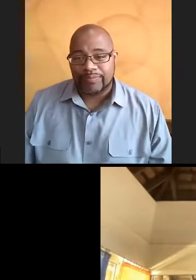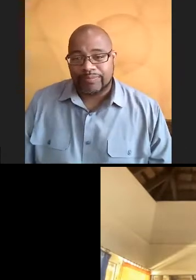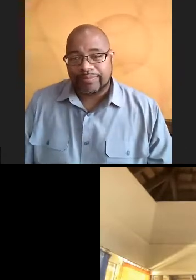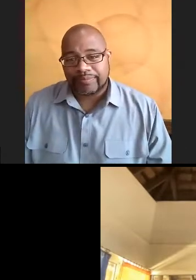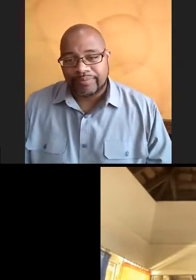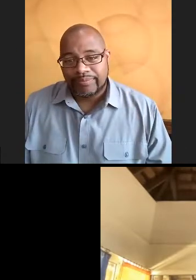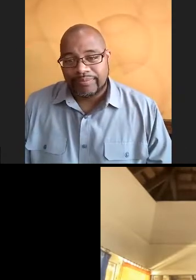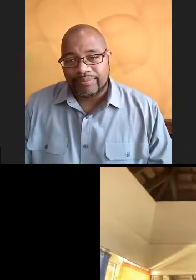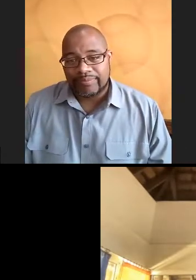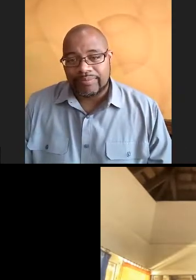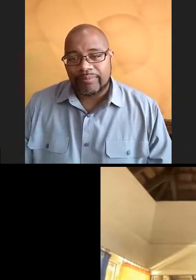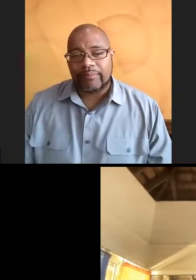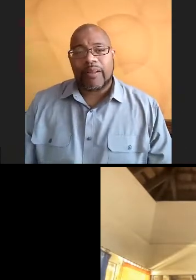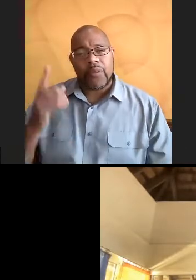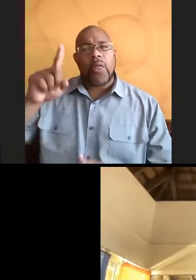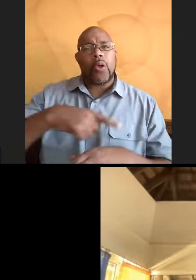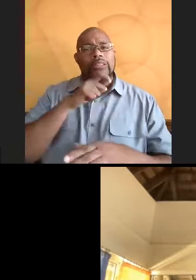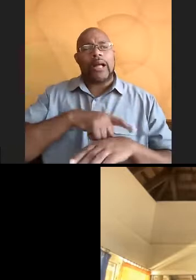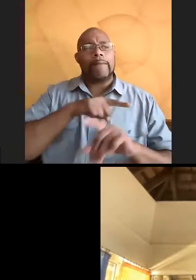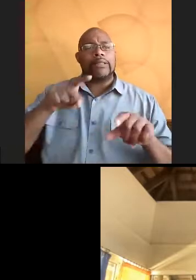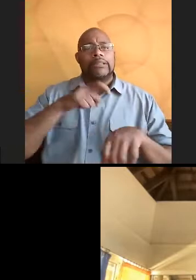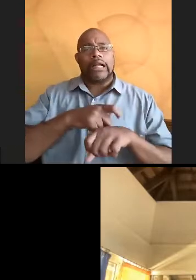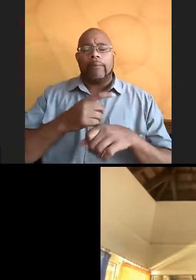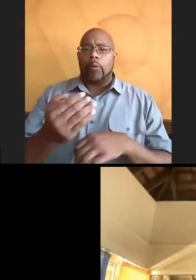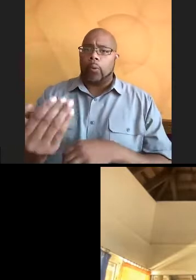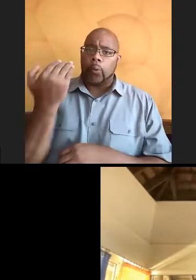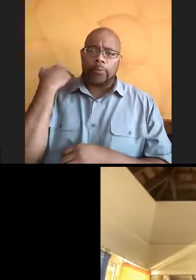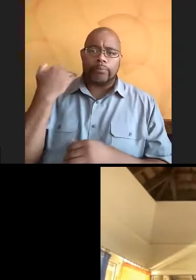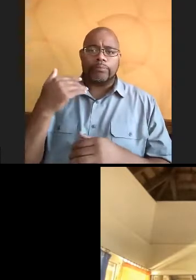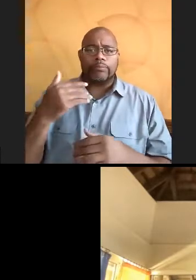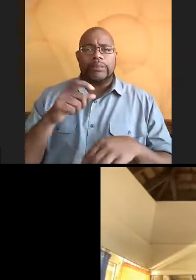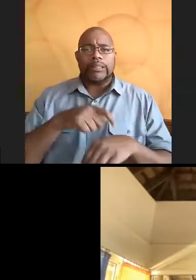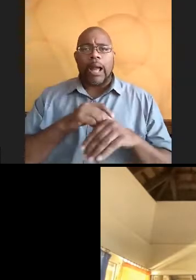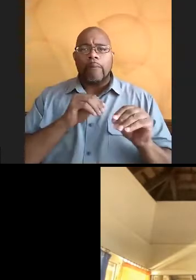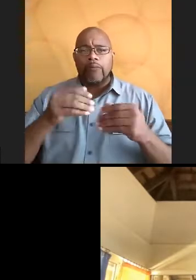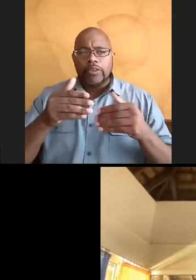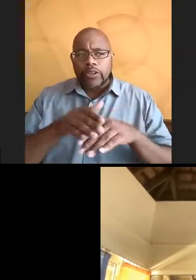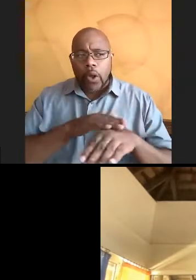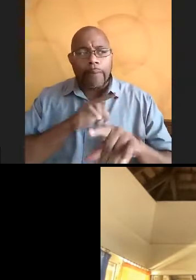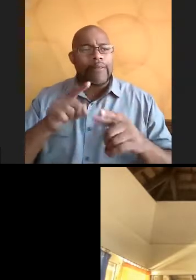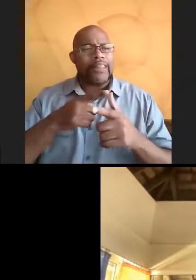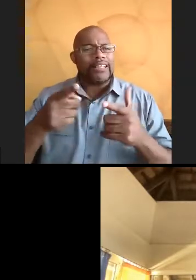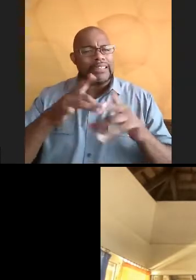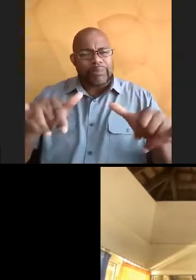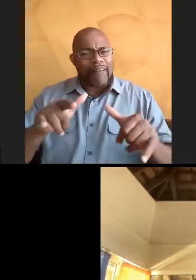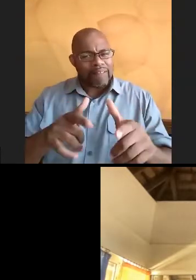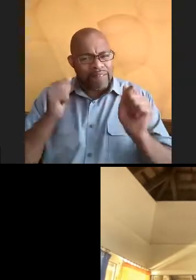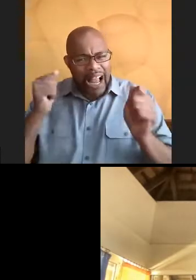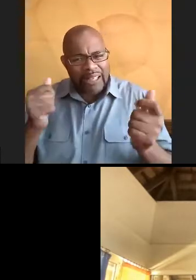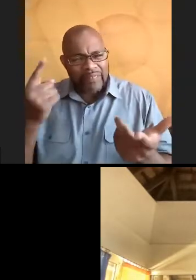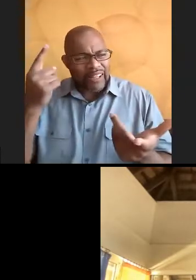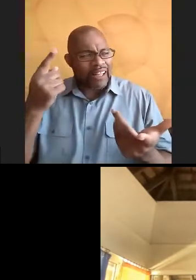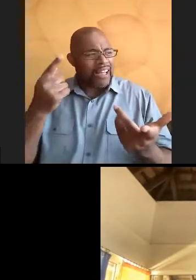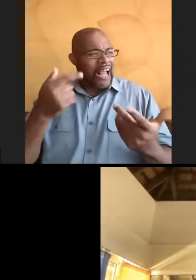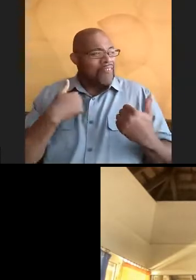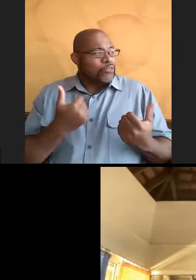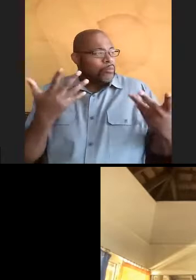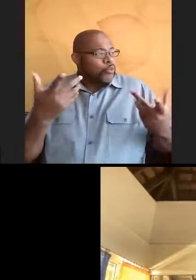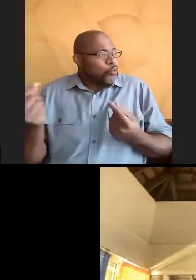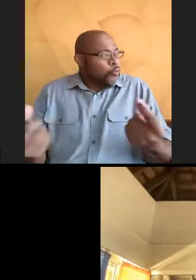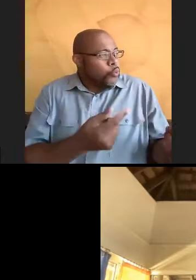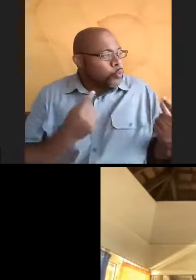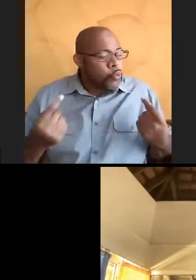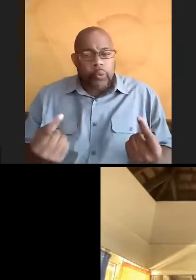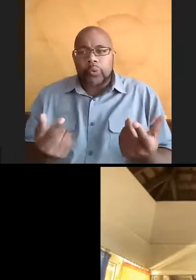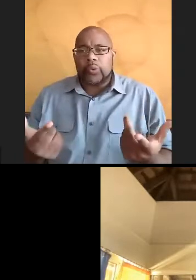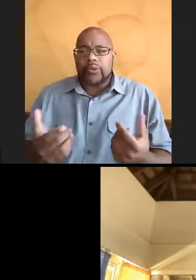You think it's a long time, but the time moves, it like it moves slow, but then it moves fast because then you're like, oh man, like I have so much to do. Like,